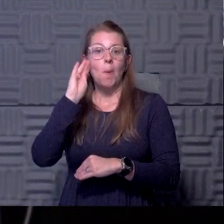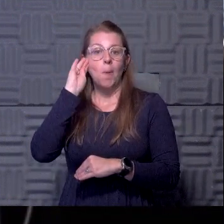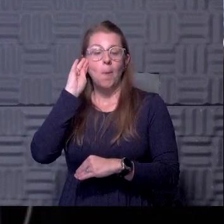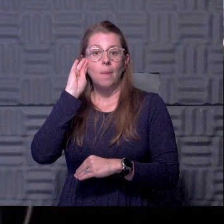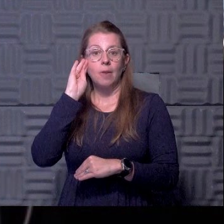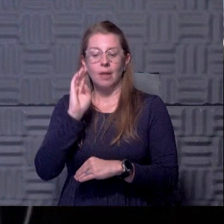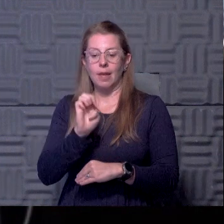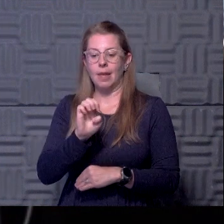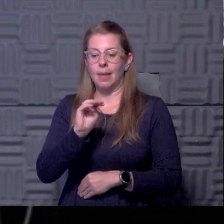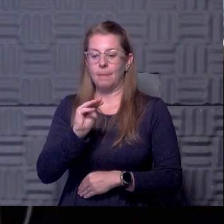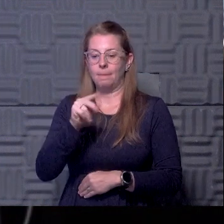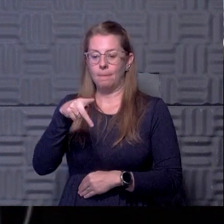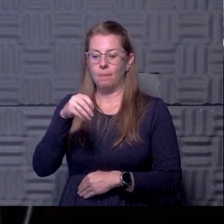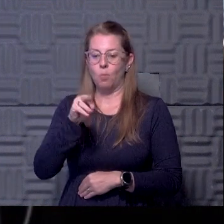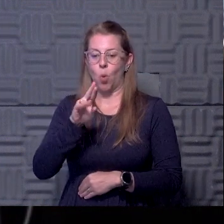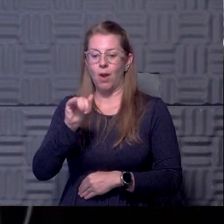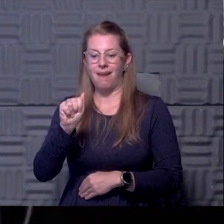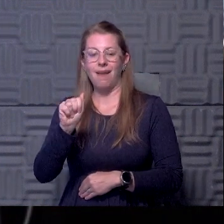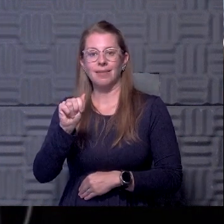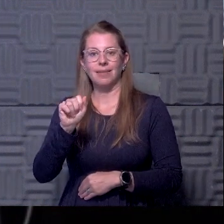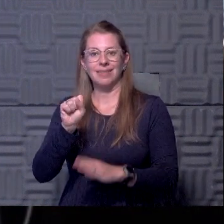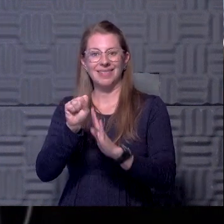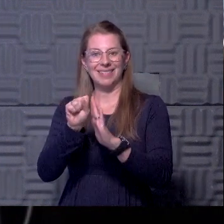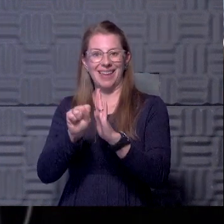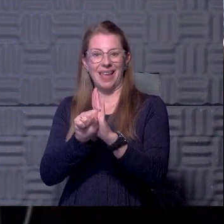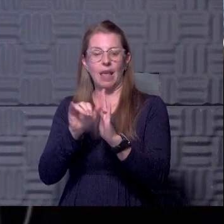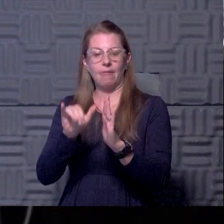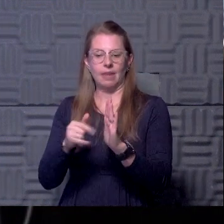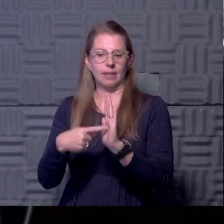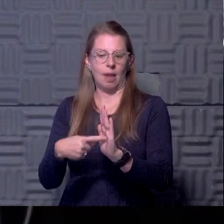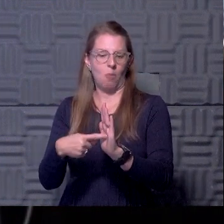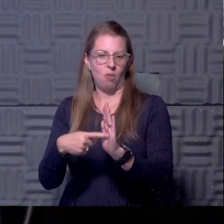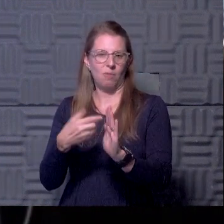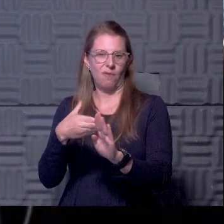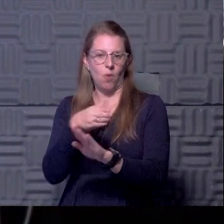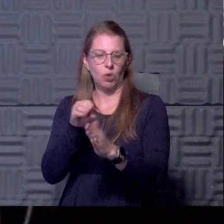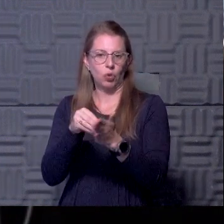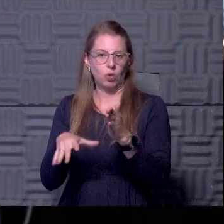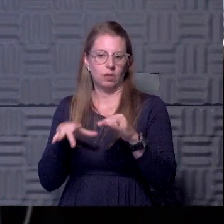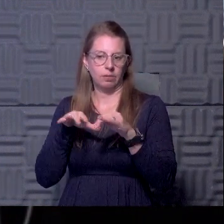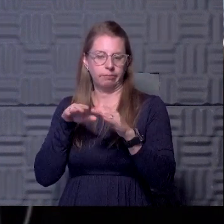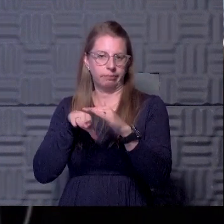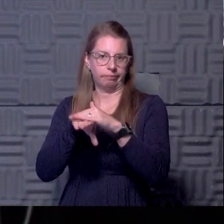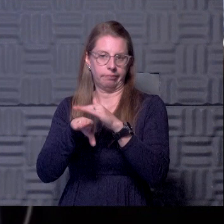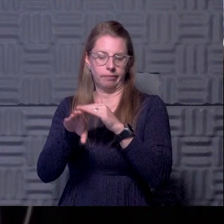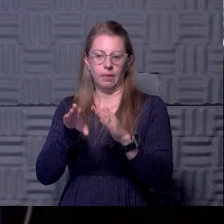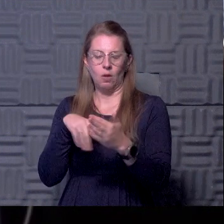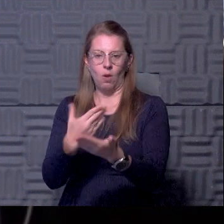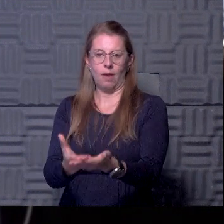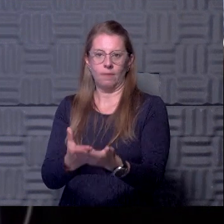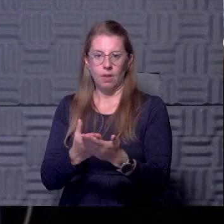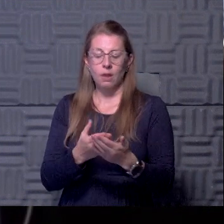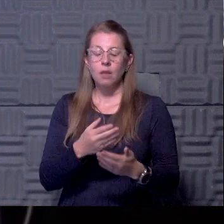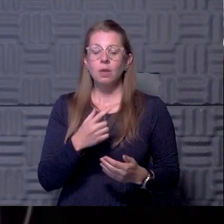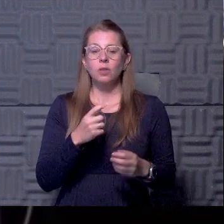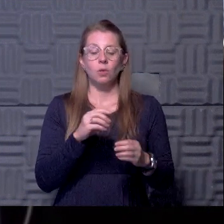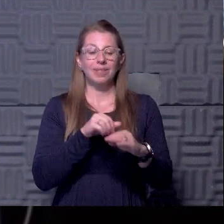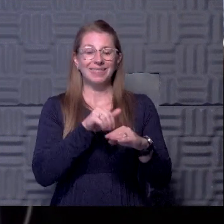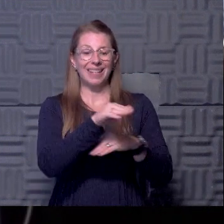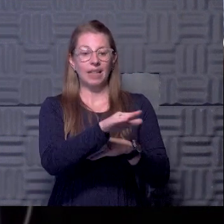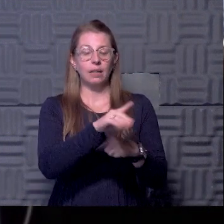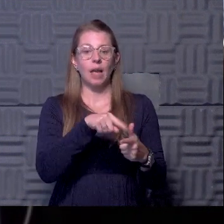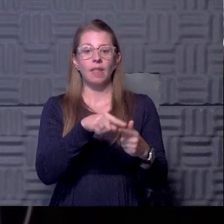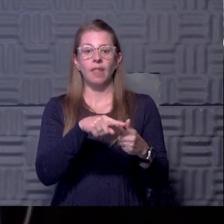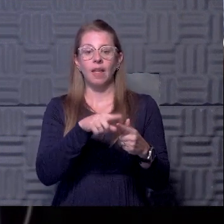Emporia State as an example before the students arrive and they run the test on themselves at home, FedEx it back, and we can do it. In